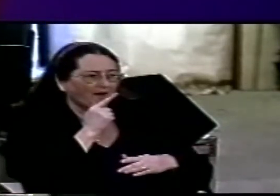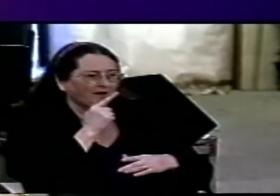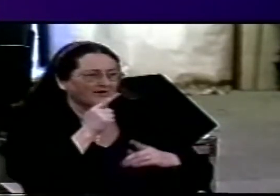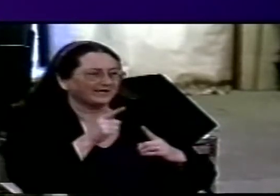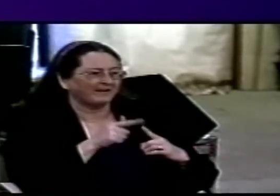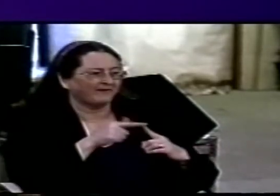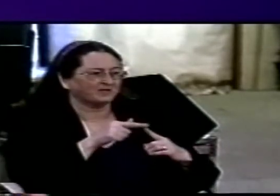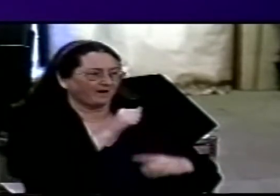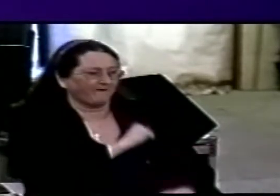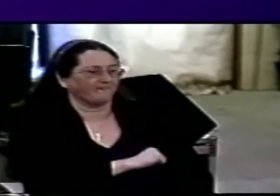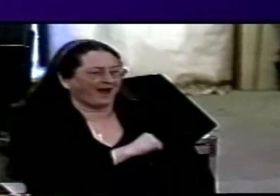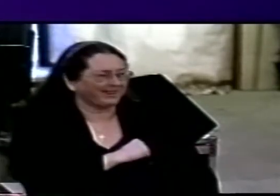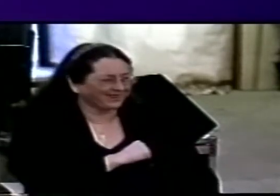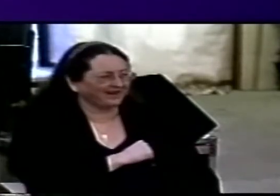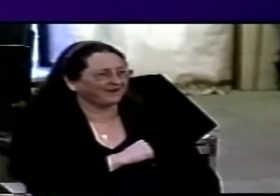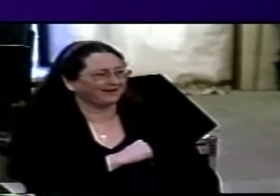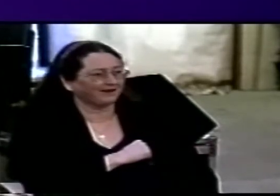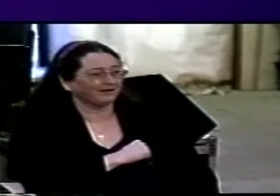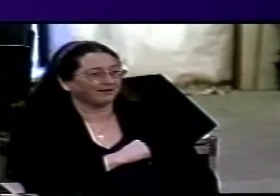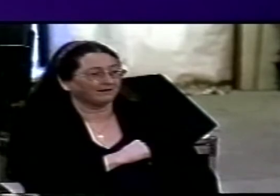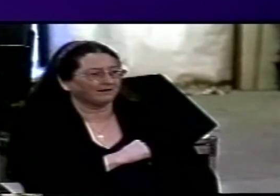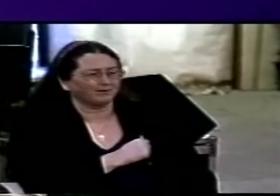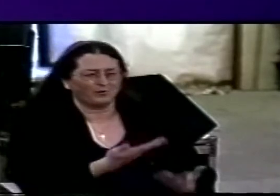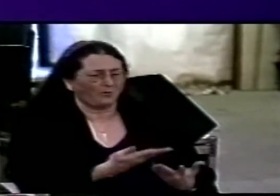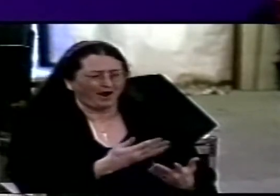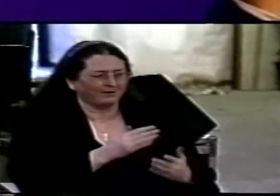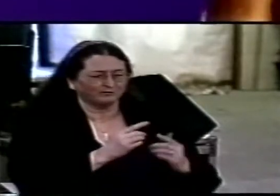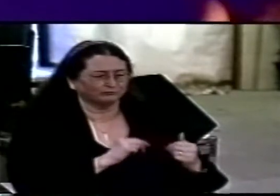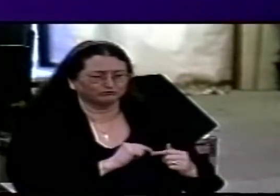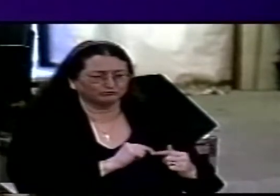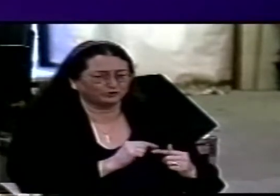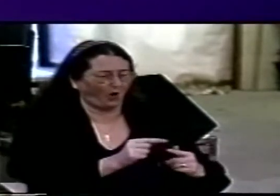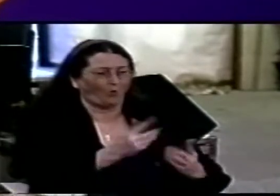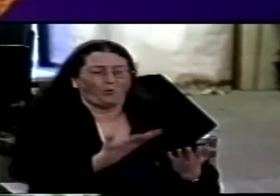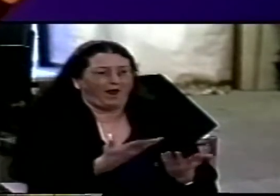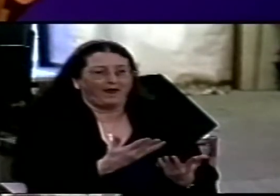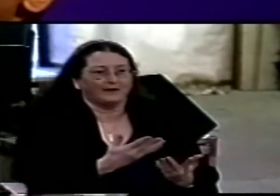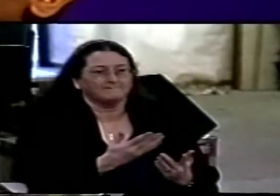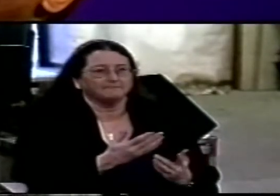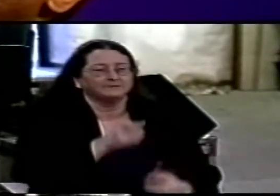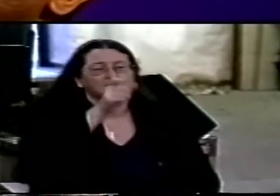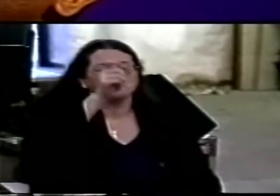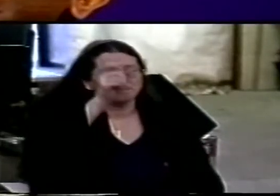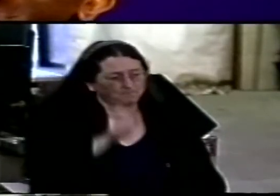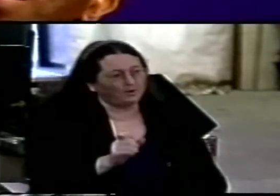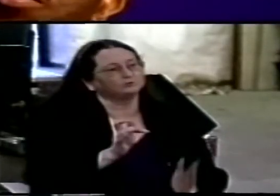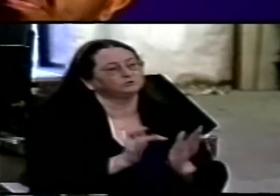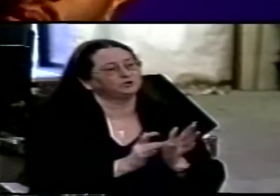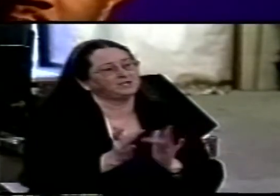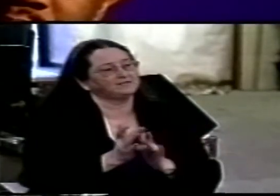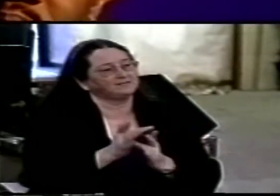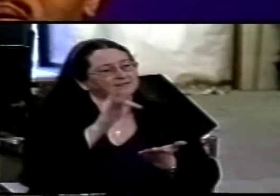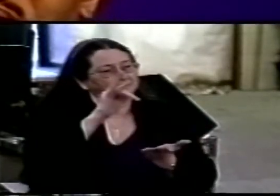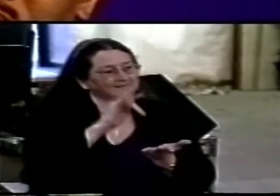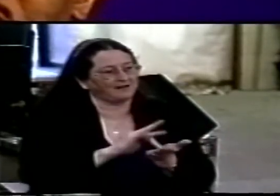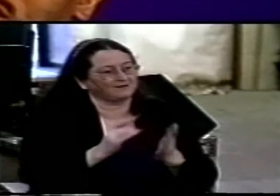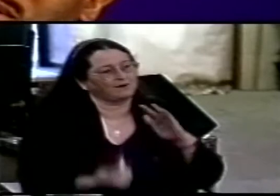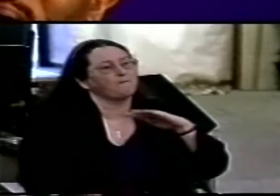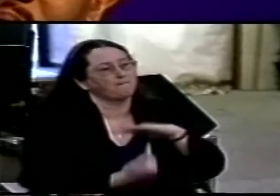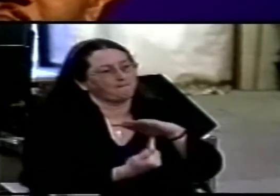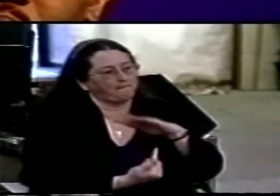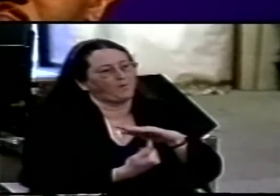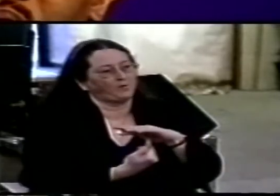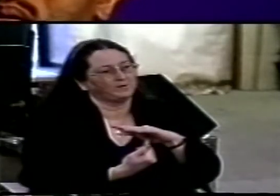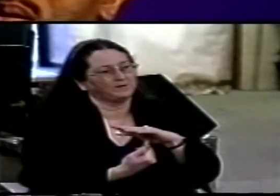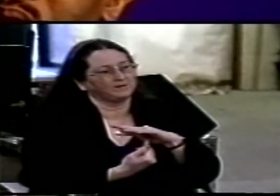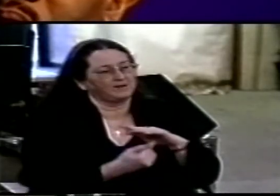one where is all this taking us the person of Jesus must be the center point the